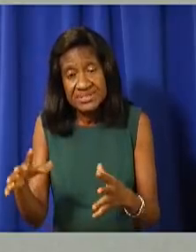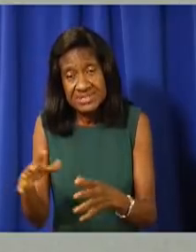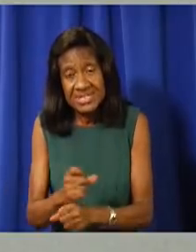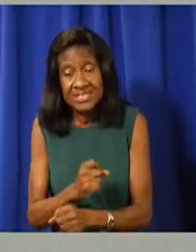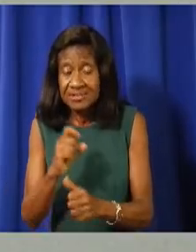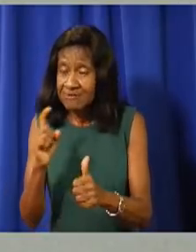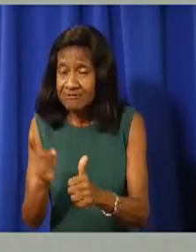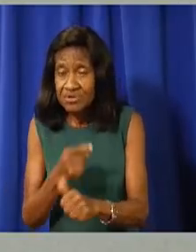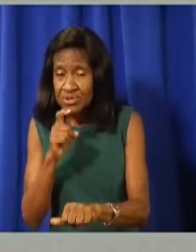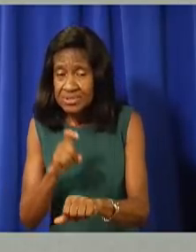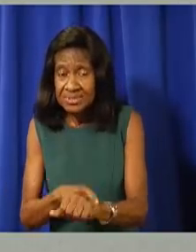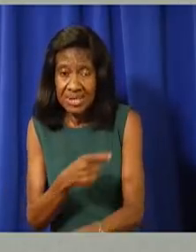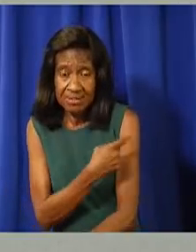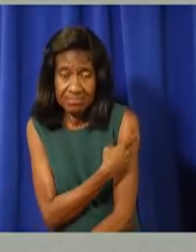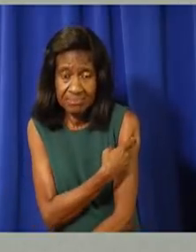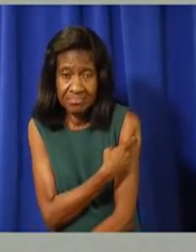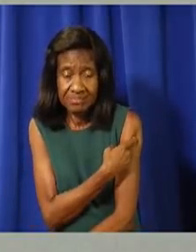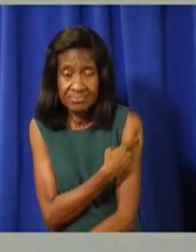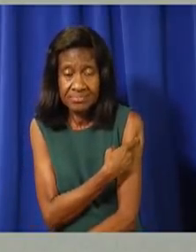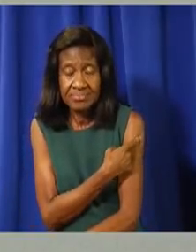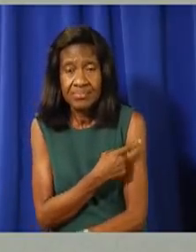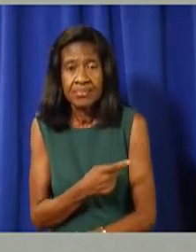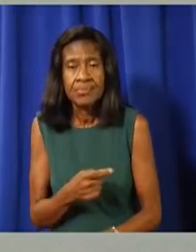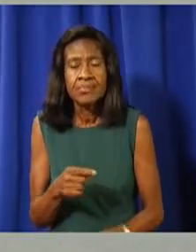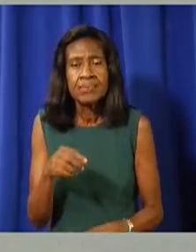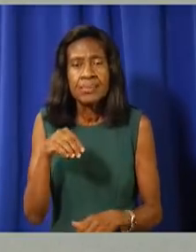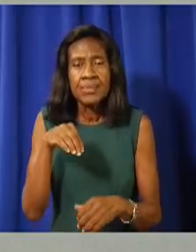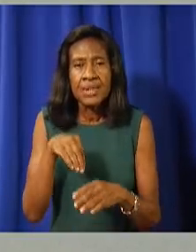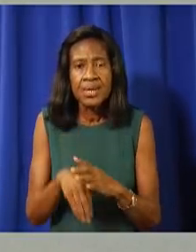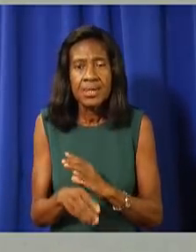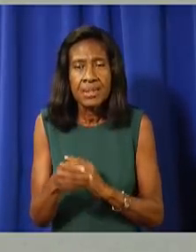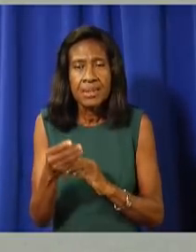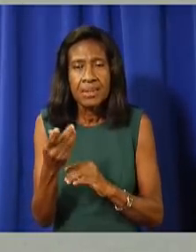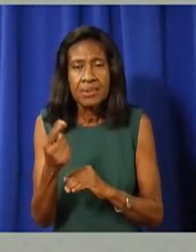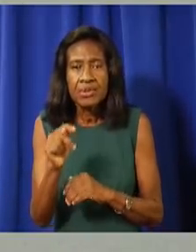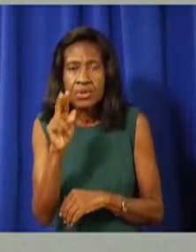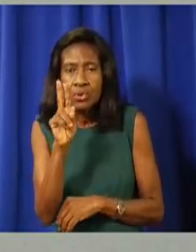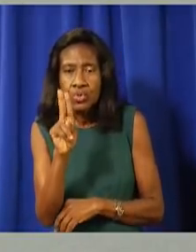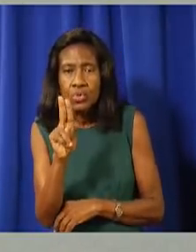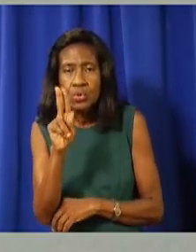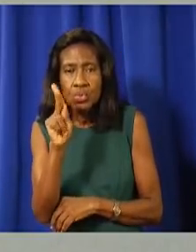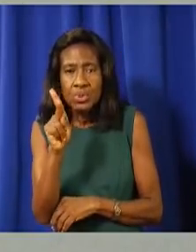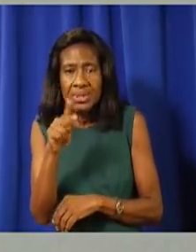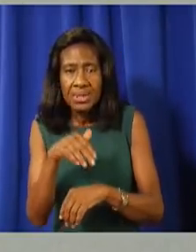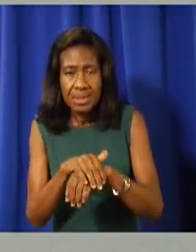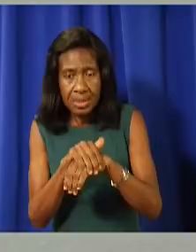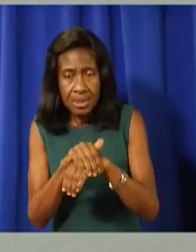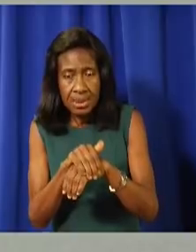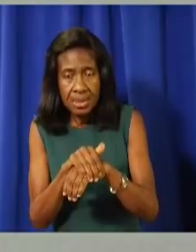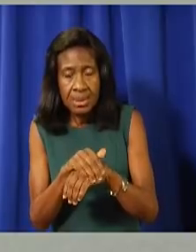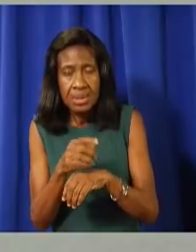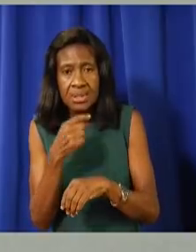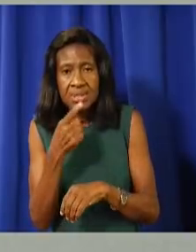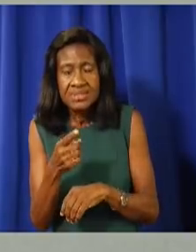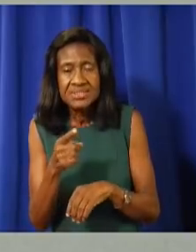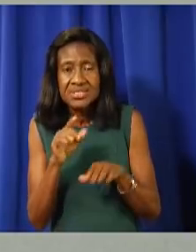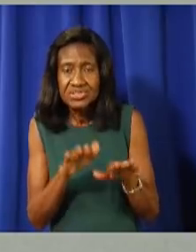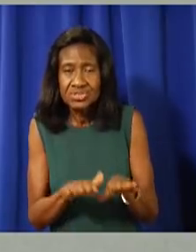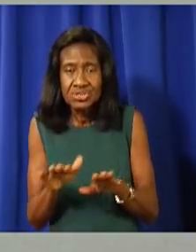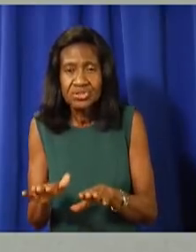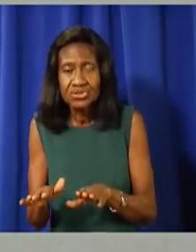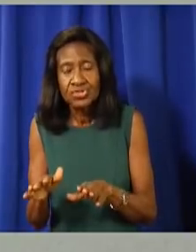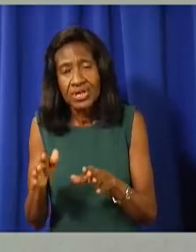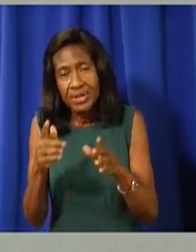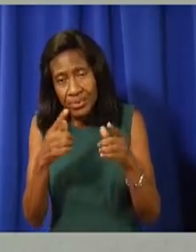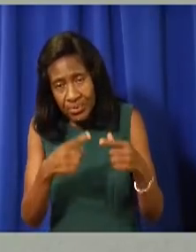vaccine. In the UK, there is a feeling that things are largely back to normal. Children returned to school this